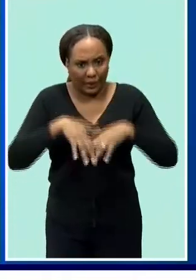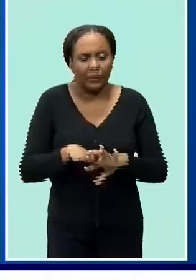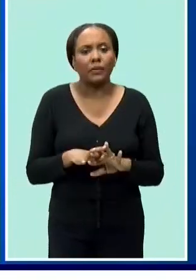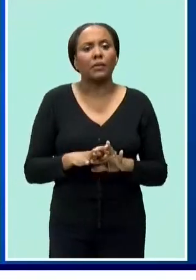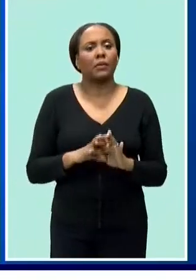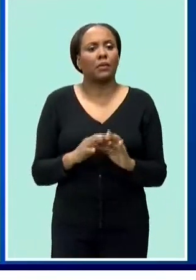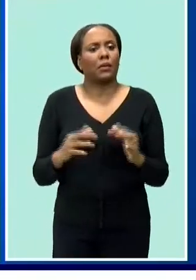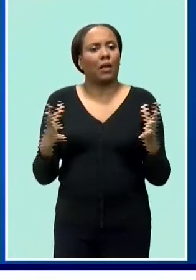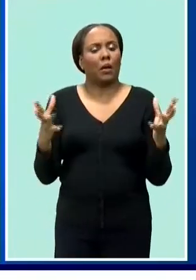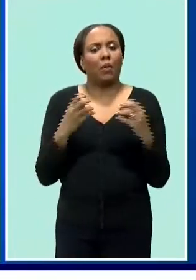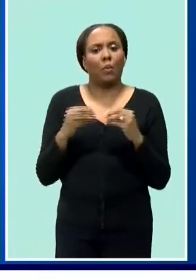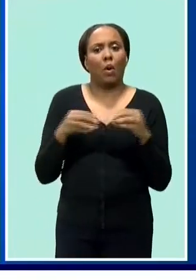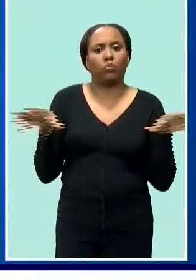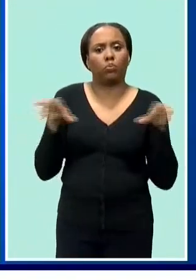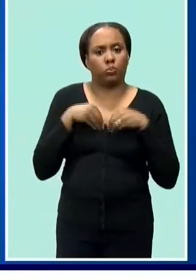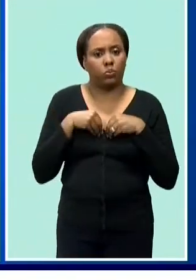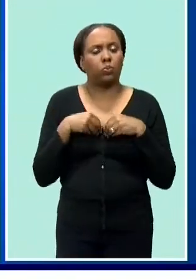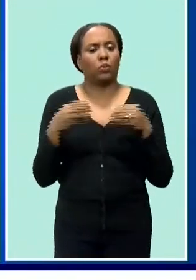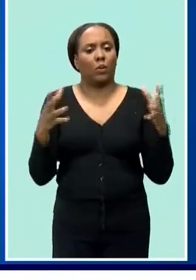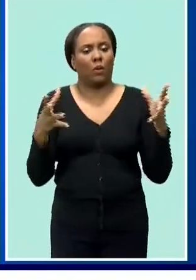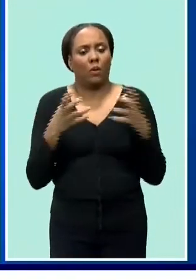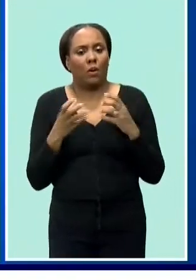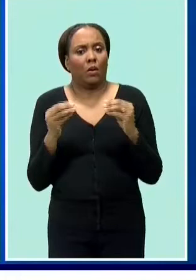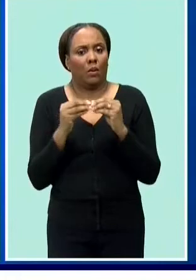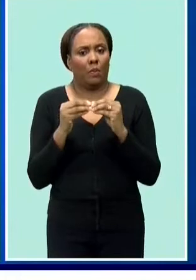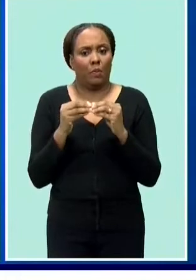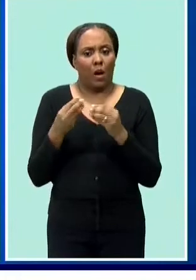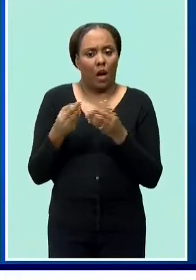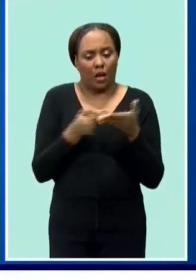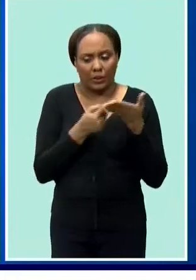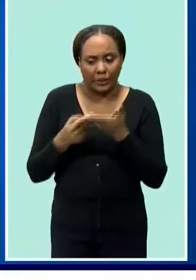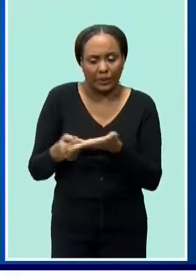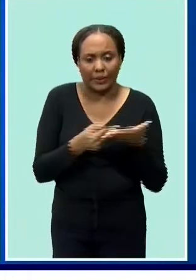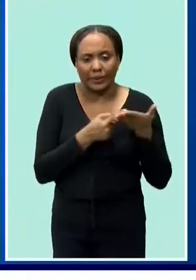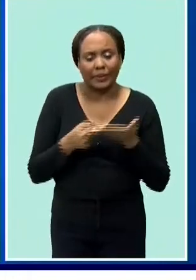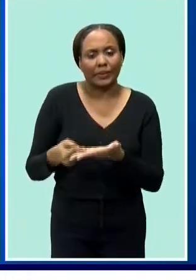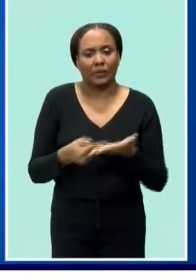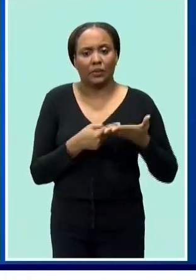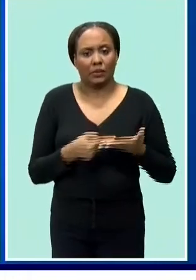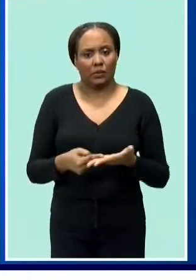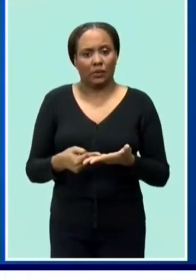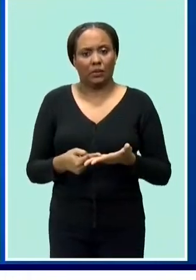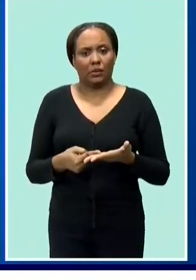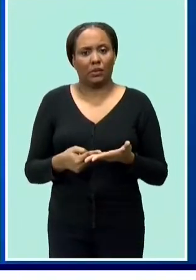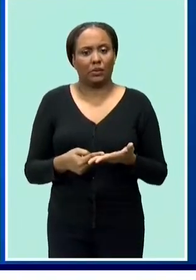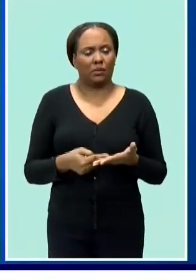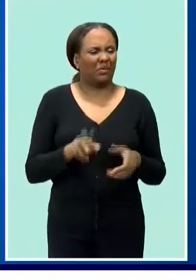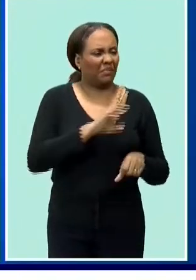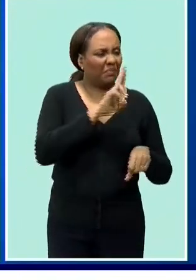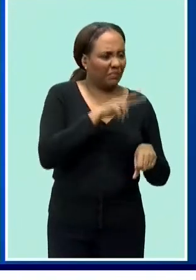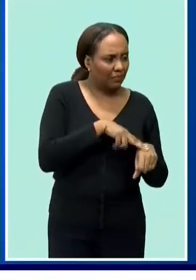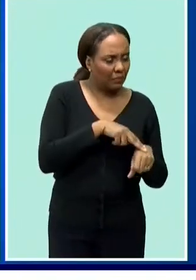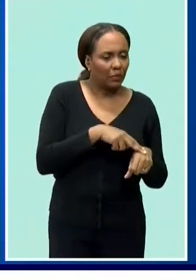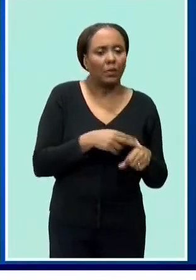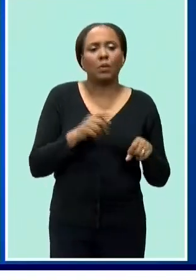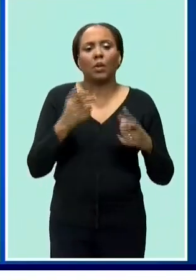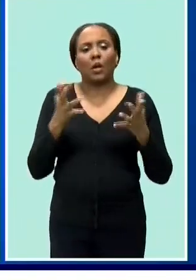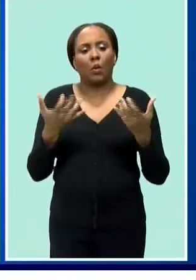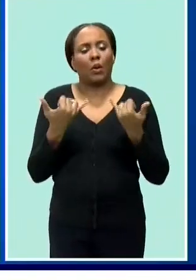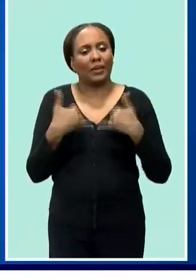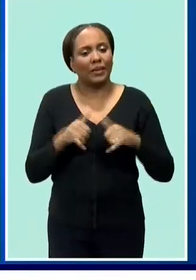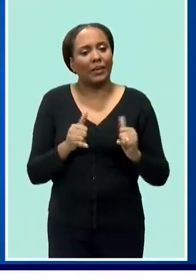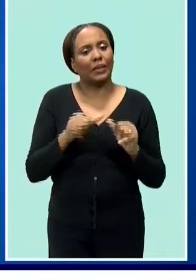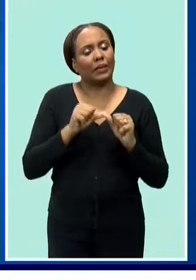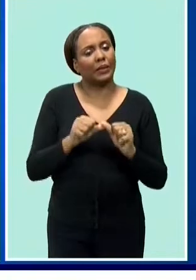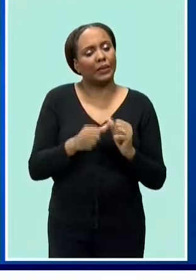and having their interests and no and want to do what is still traditional which is reading senator mo